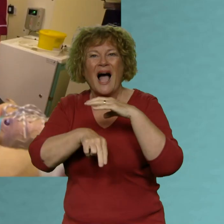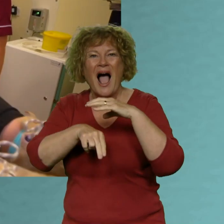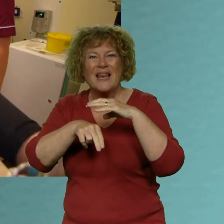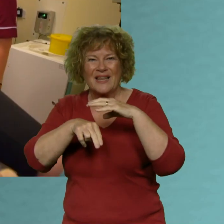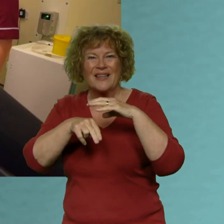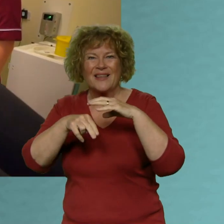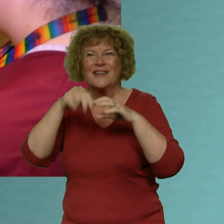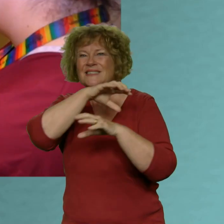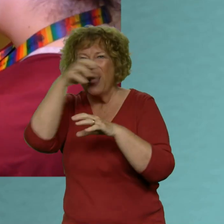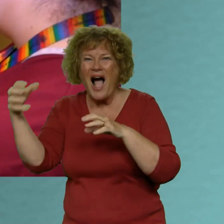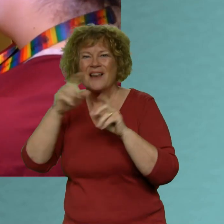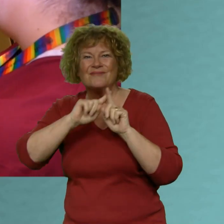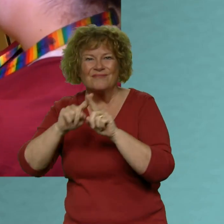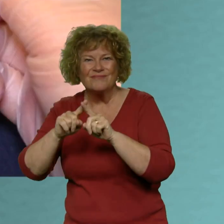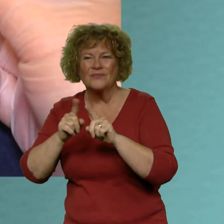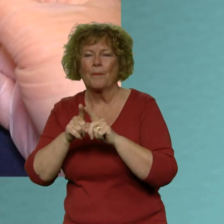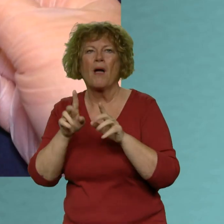ct scan it's less daunting for